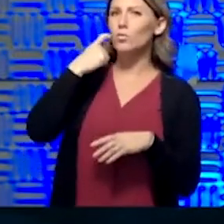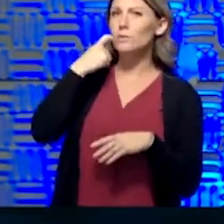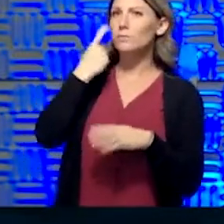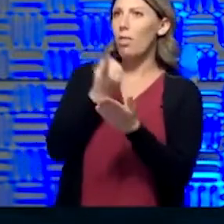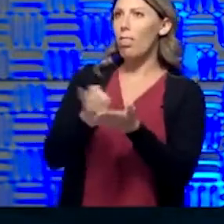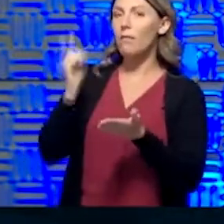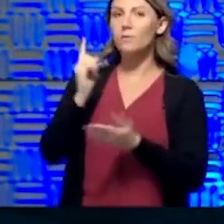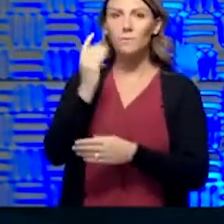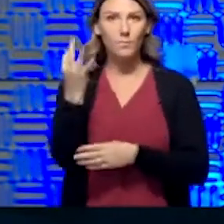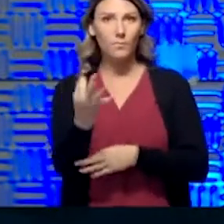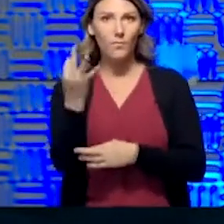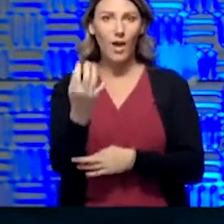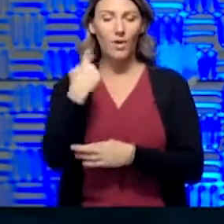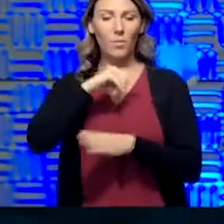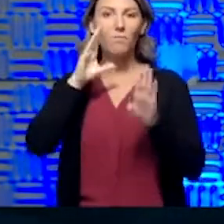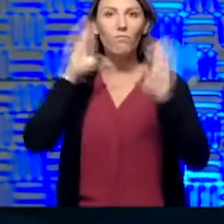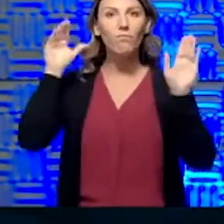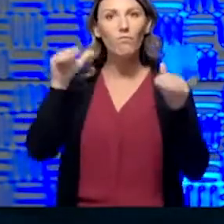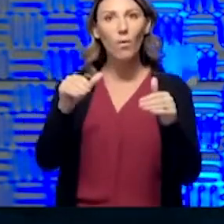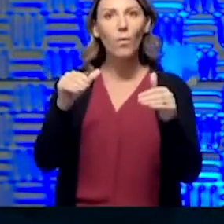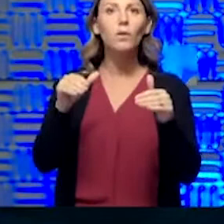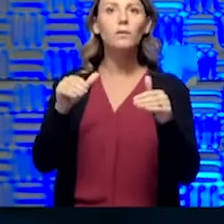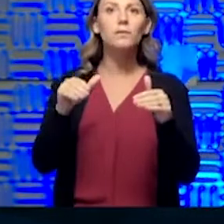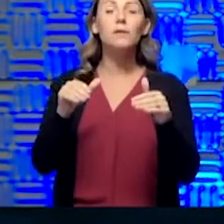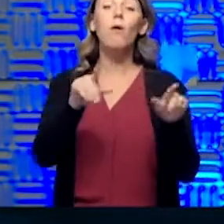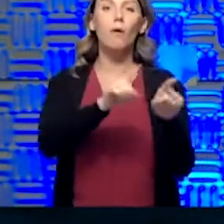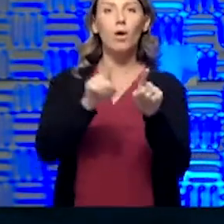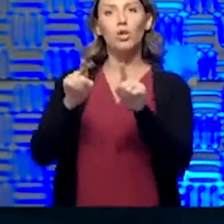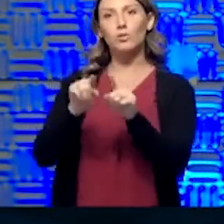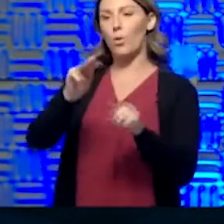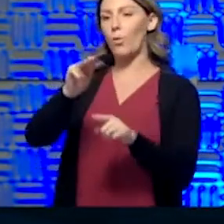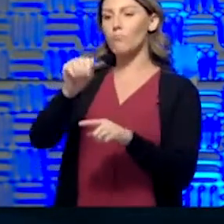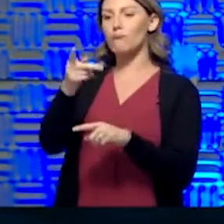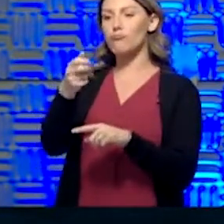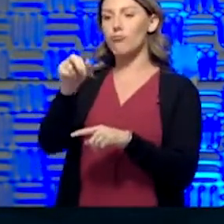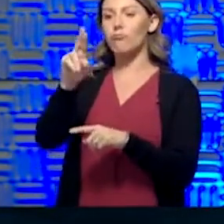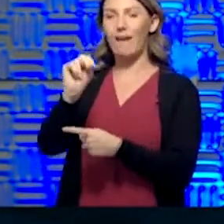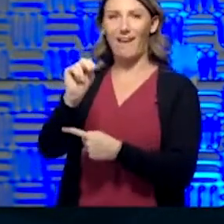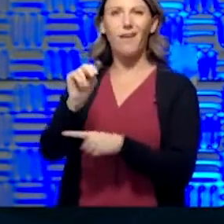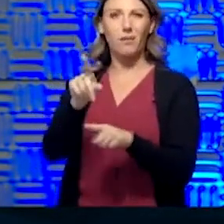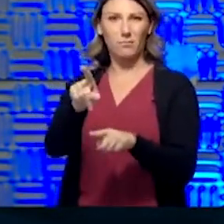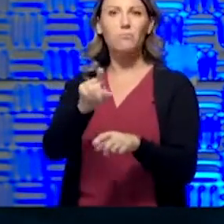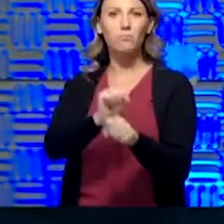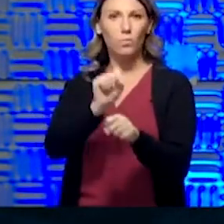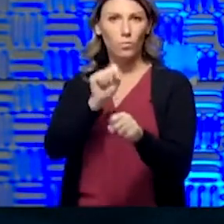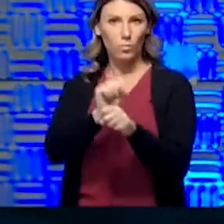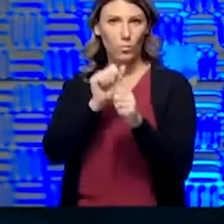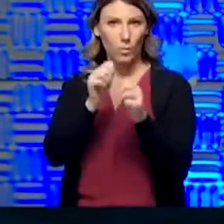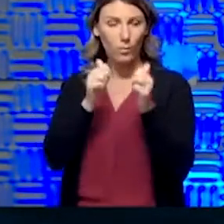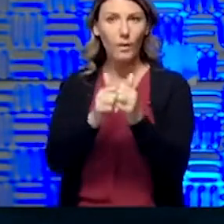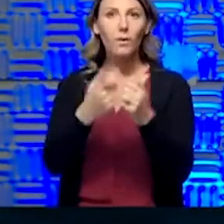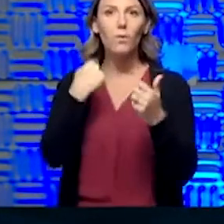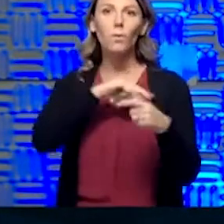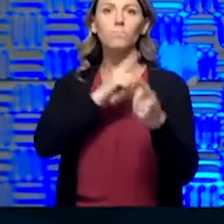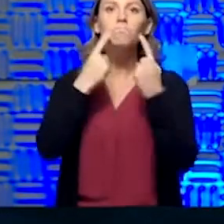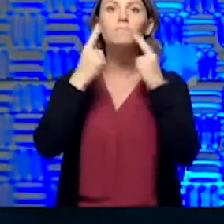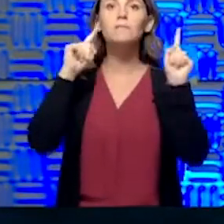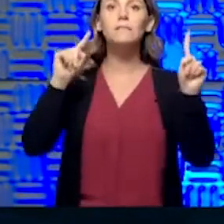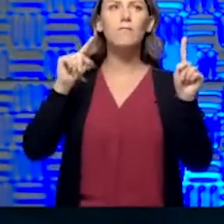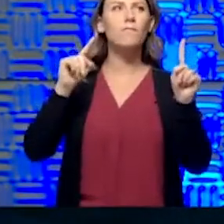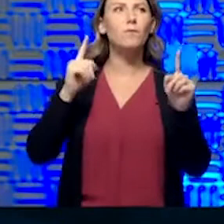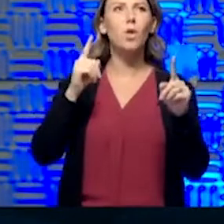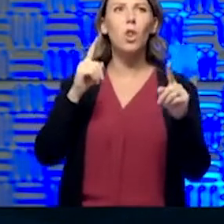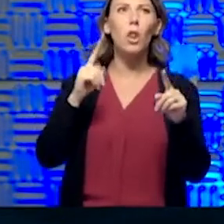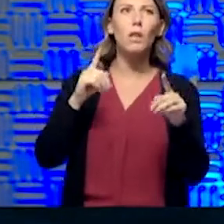things that we've been focused on that Moran has been working on, one, we were successful late last week in